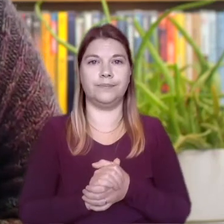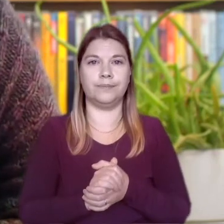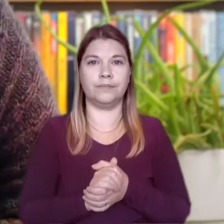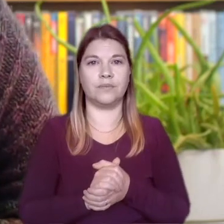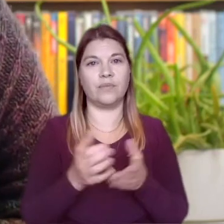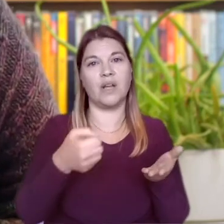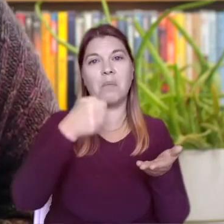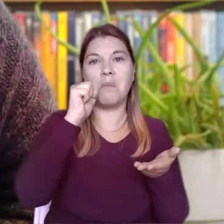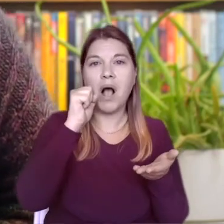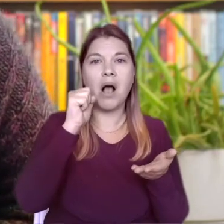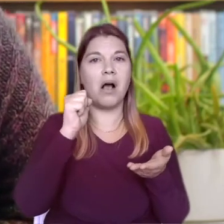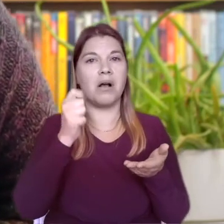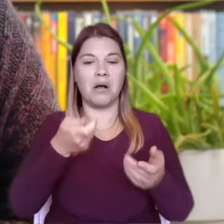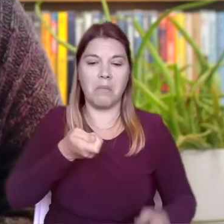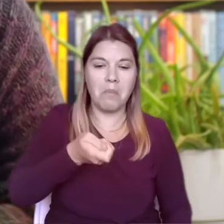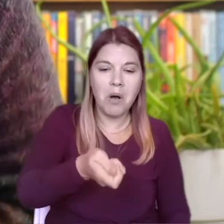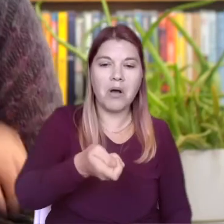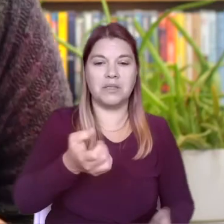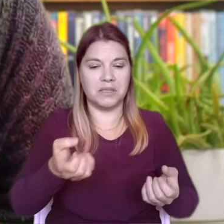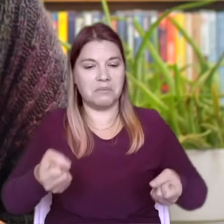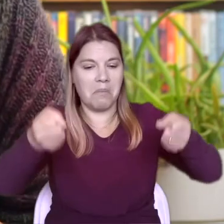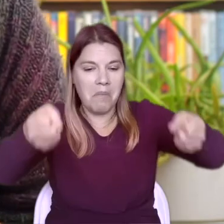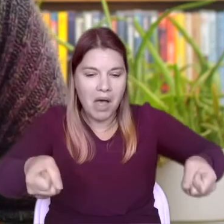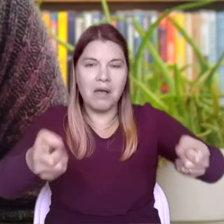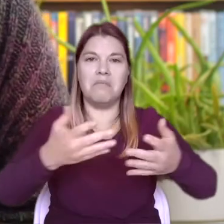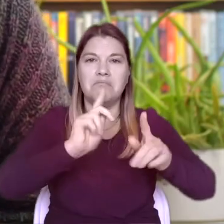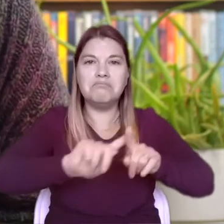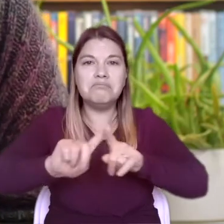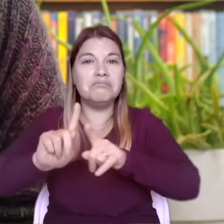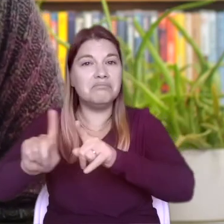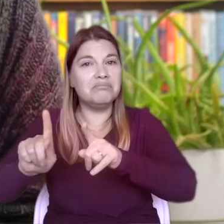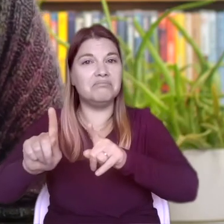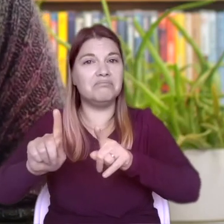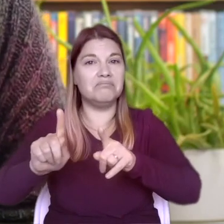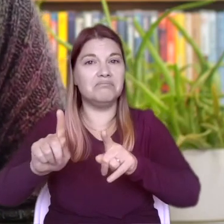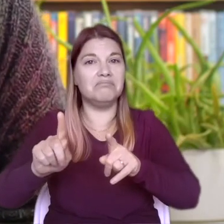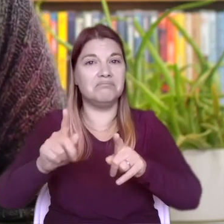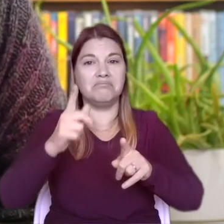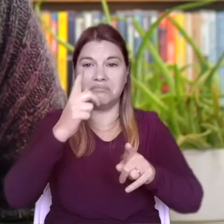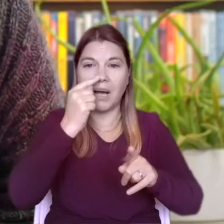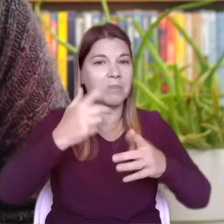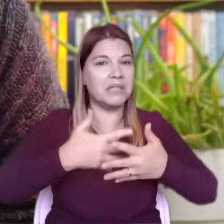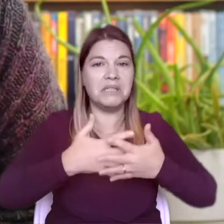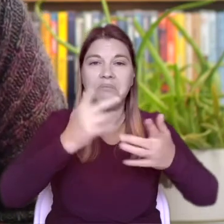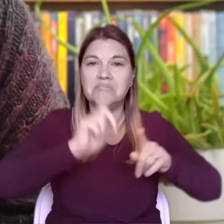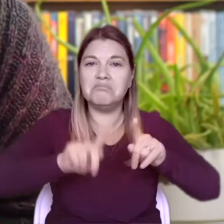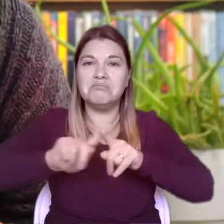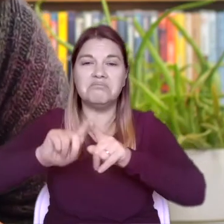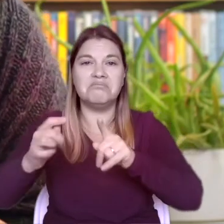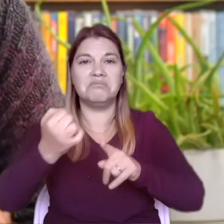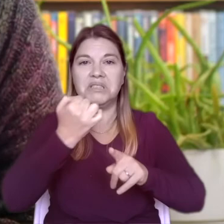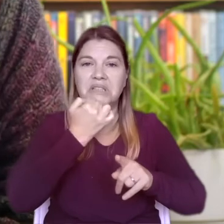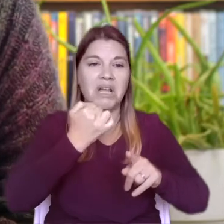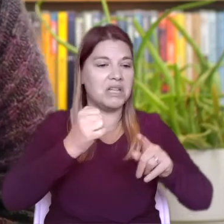mugs, pots and pans come in all shapes and sizes like us and like us they all have their own unique